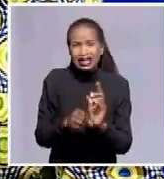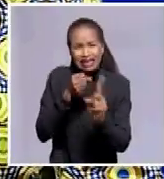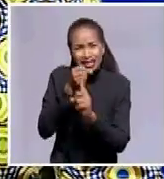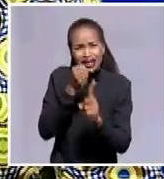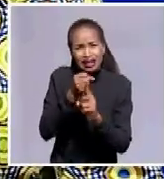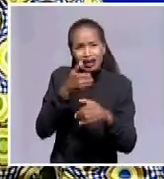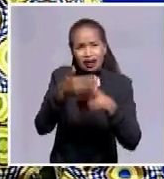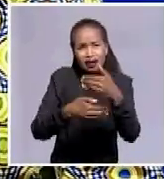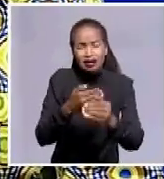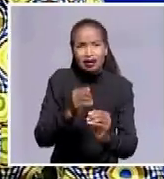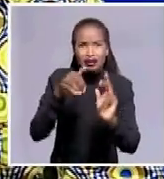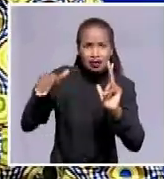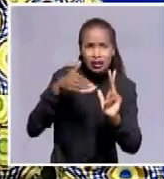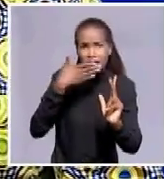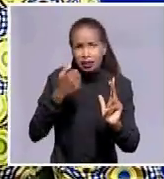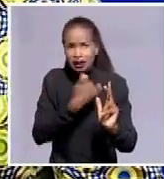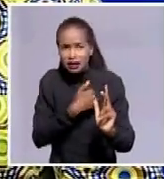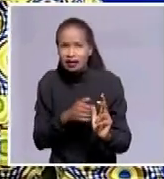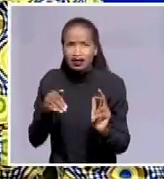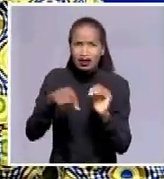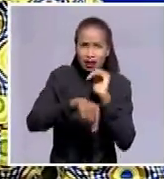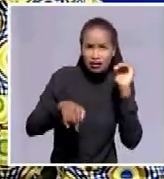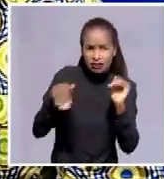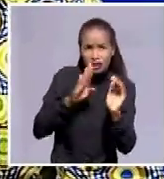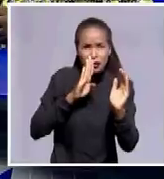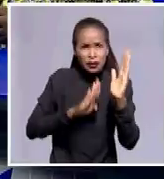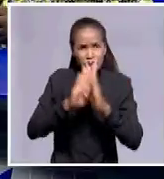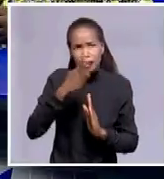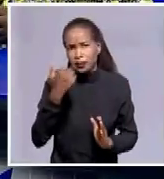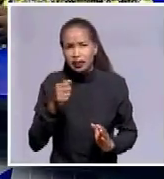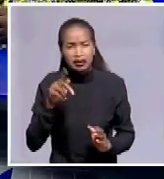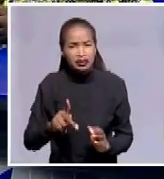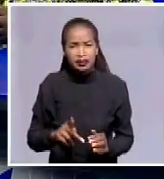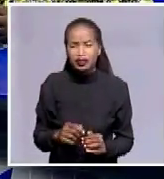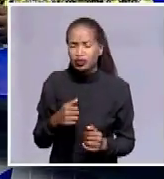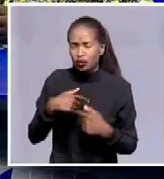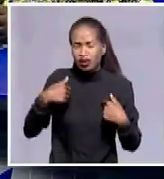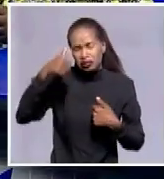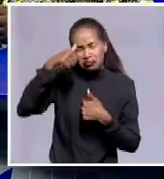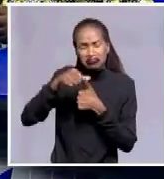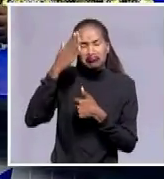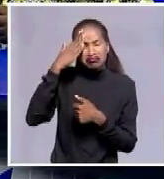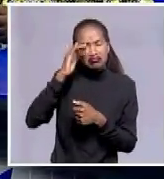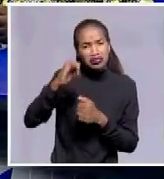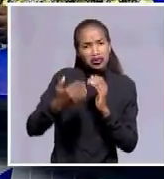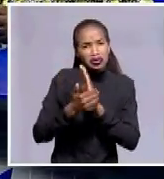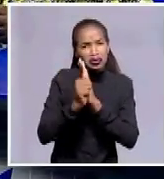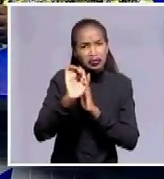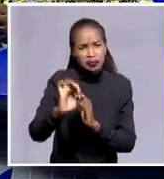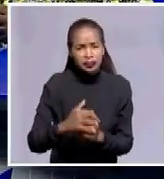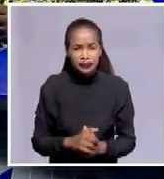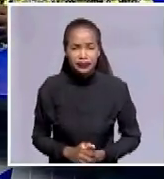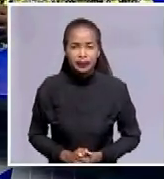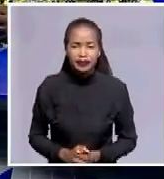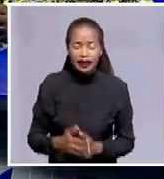for Zimbabweans, and for that we shall forever remember who he was. What lessons do you think can Namibia, and especially opposition